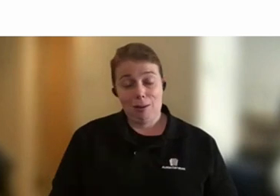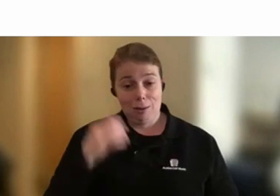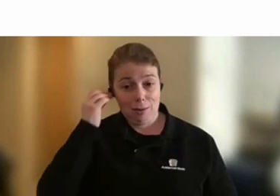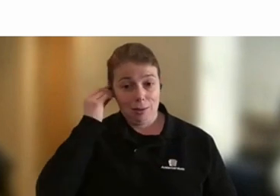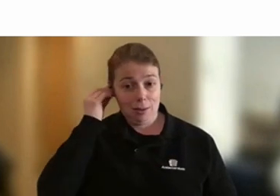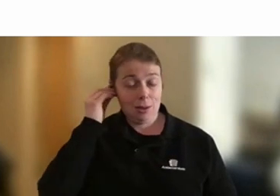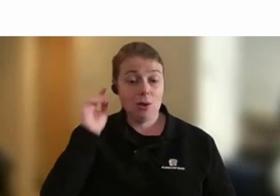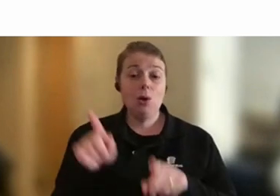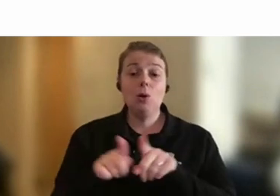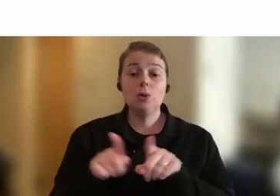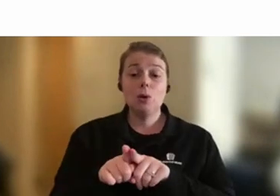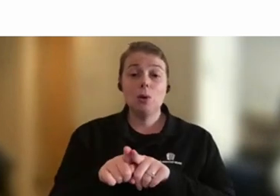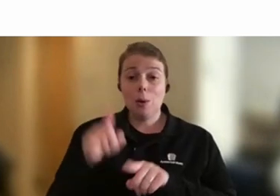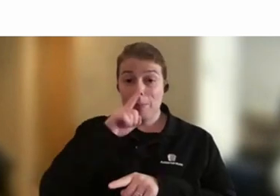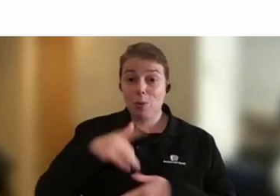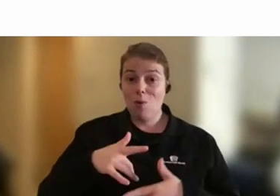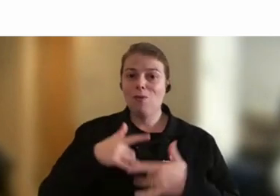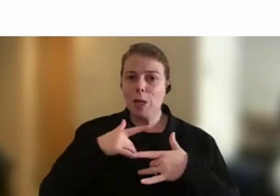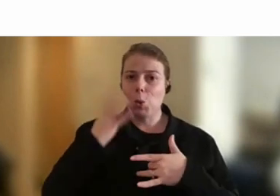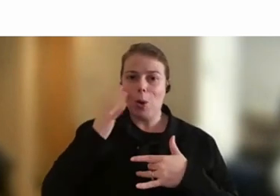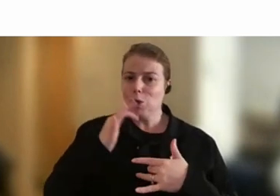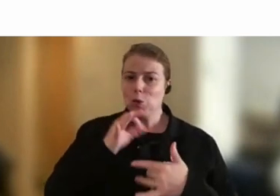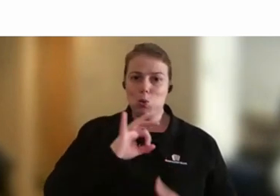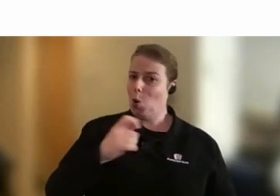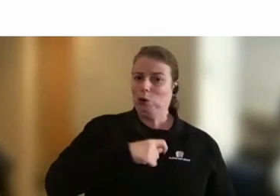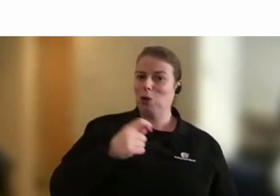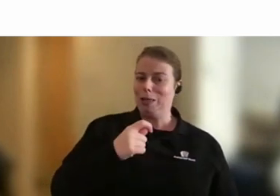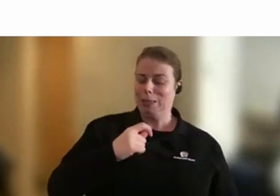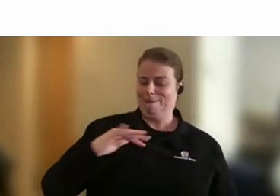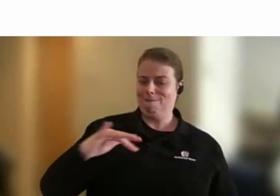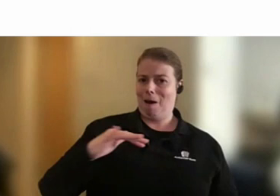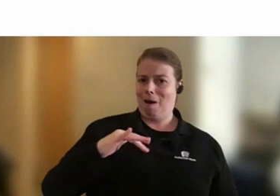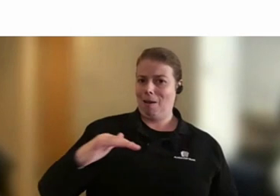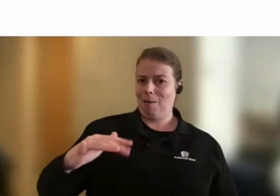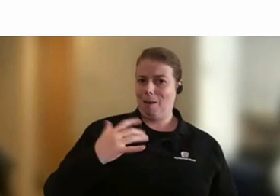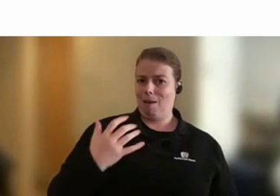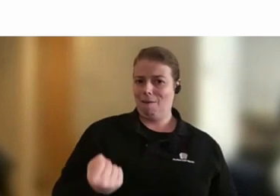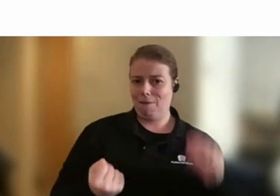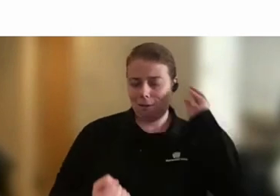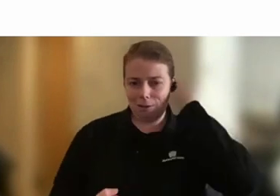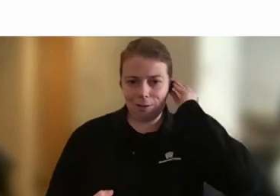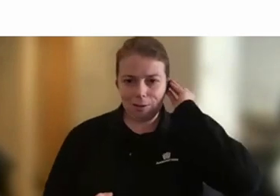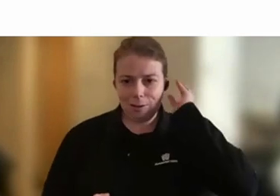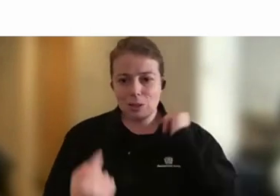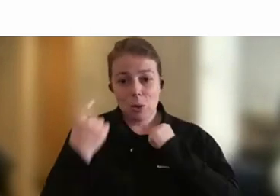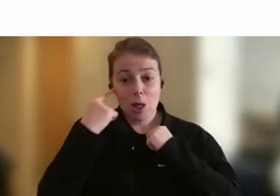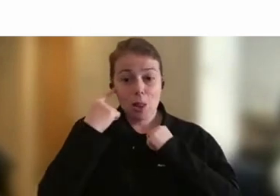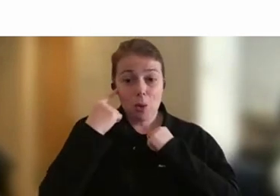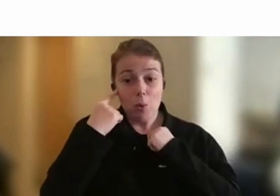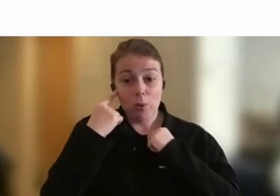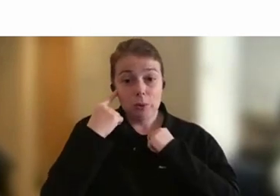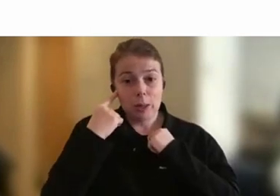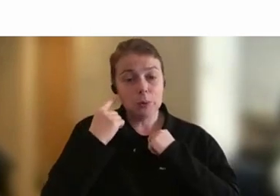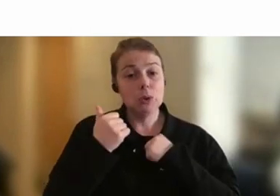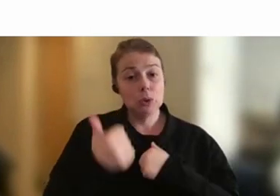say is people feel it when they're not trusted. There's a vibe. And, and so I thought that was a real piece of wisdom